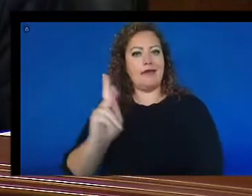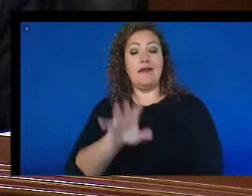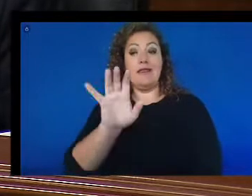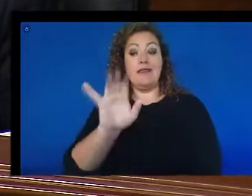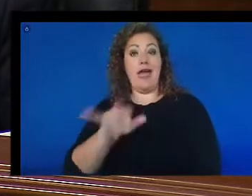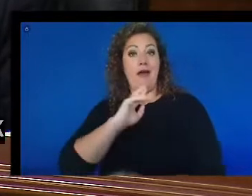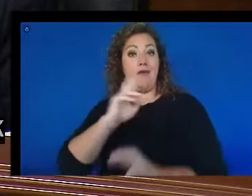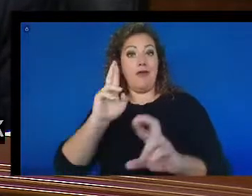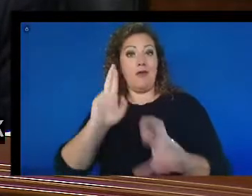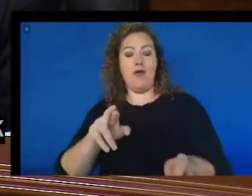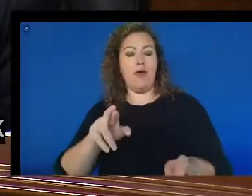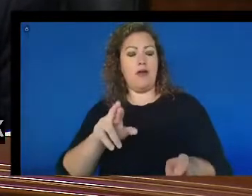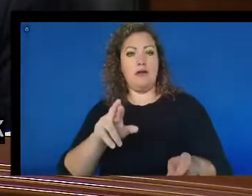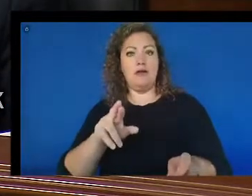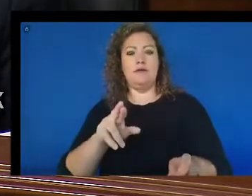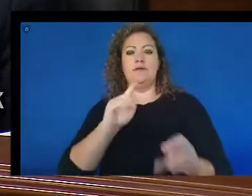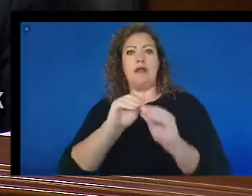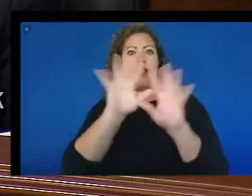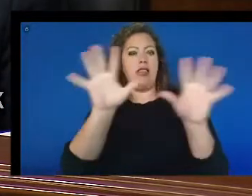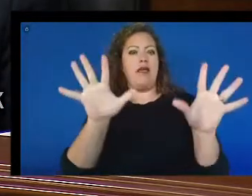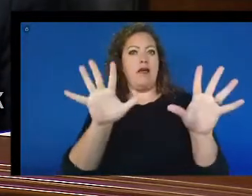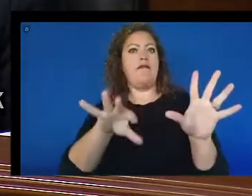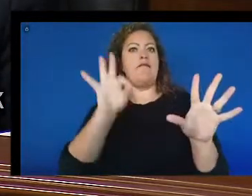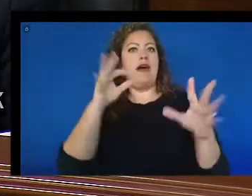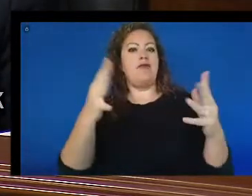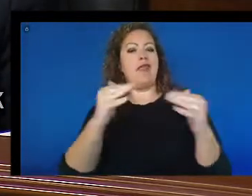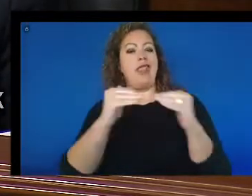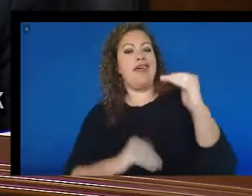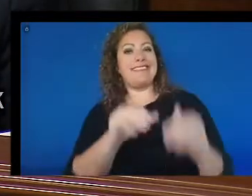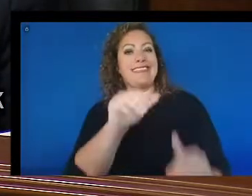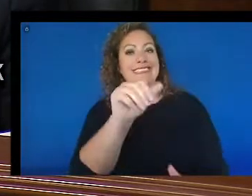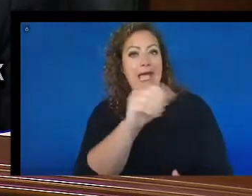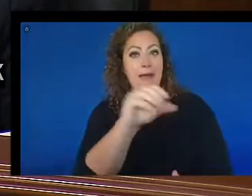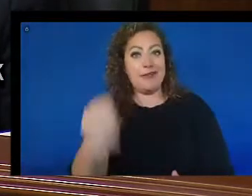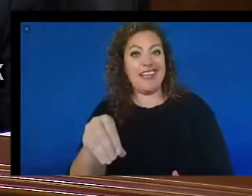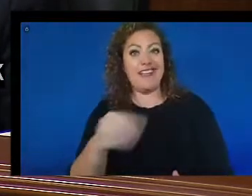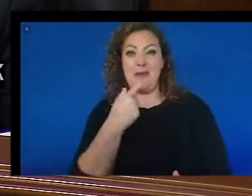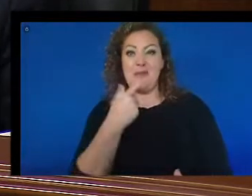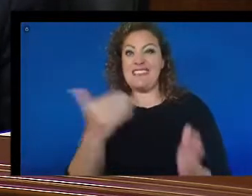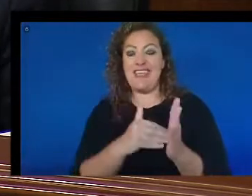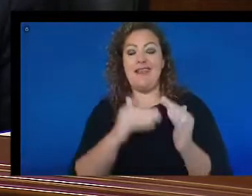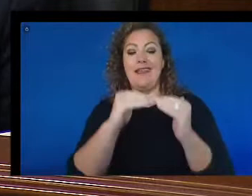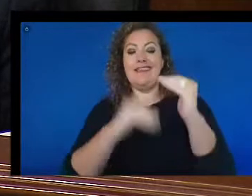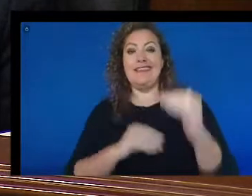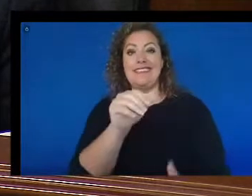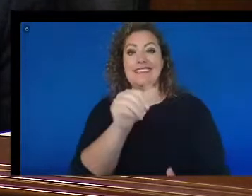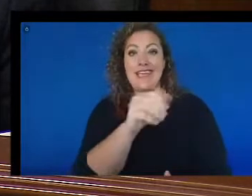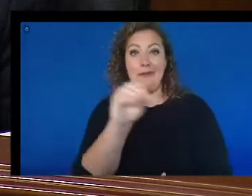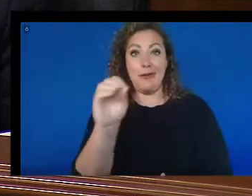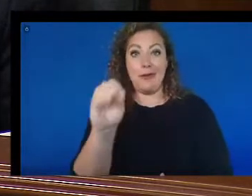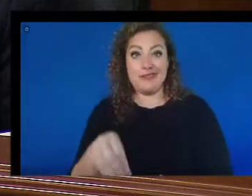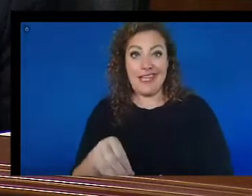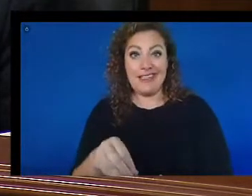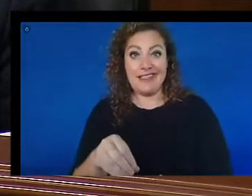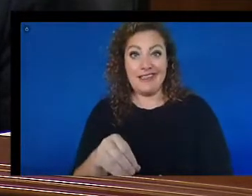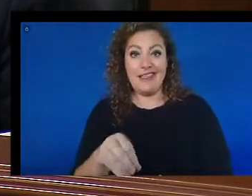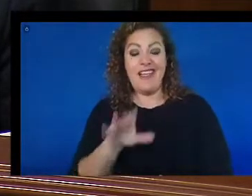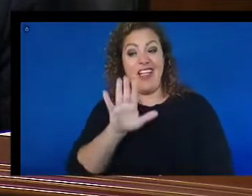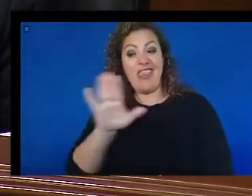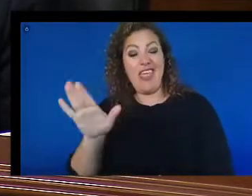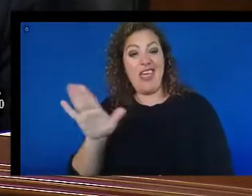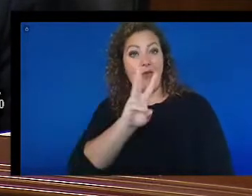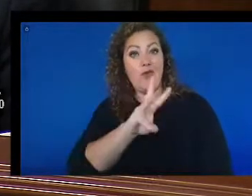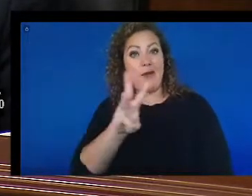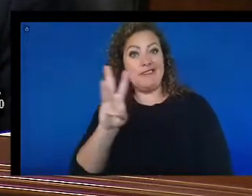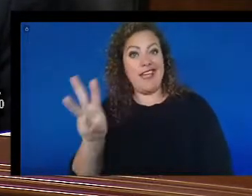Fewer than 10 percent, let me say that again, fewer than 10 percent of its websites were